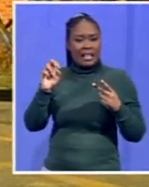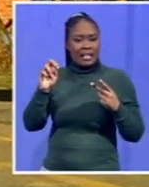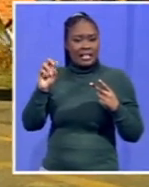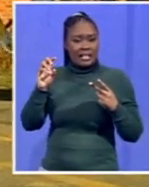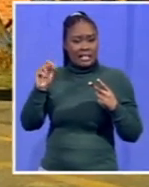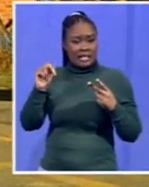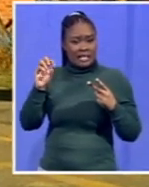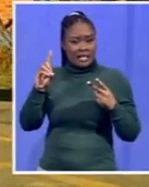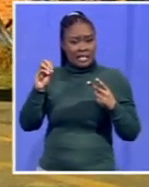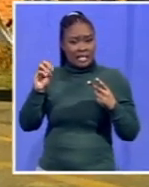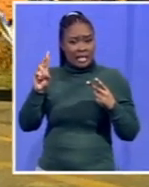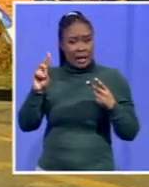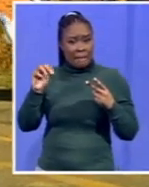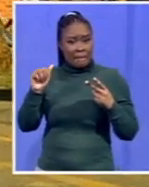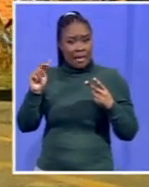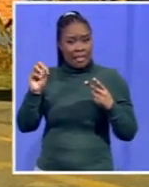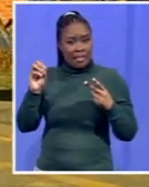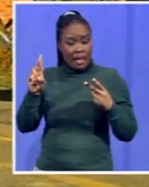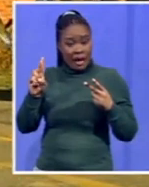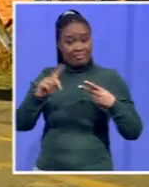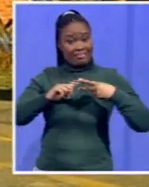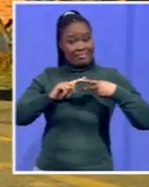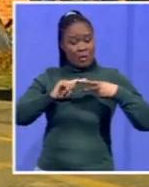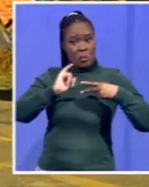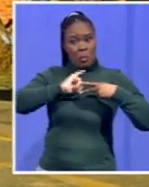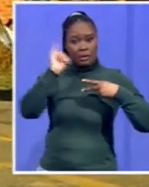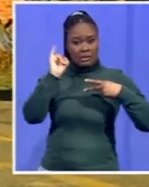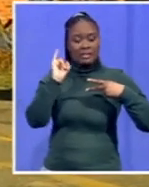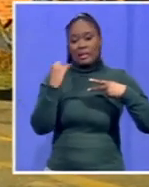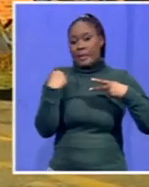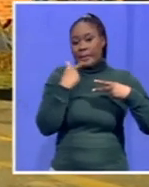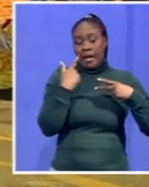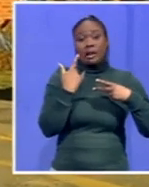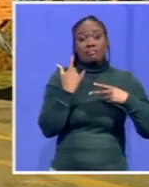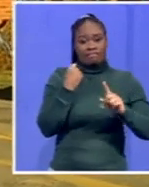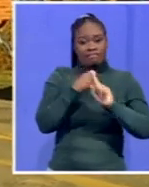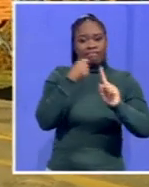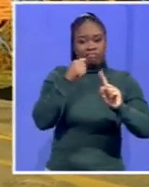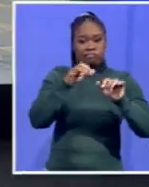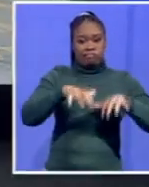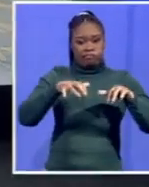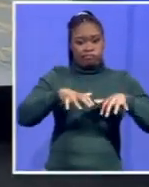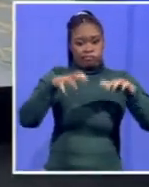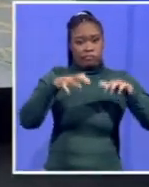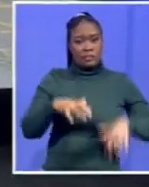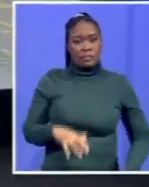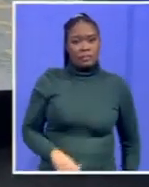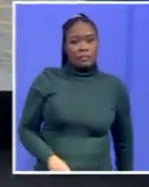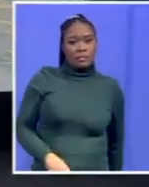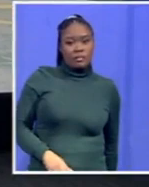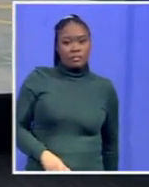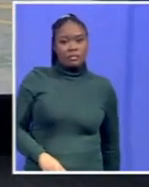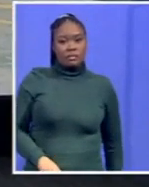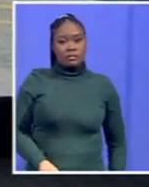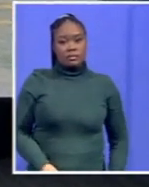or the last flats that took place in the province of KwaZulu-Natal. Thank you so much for that